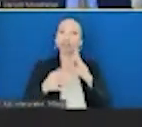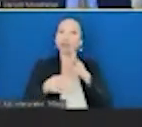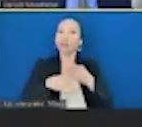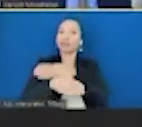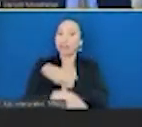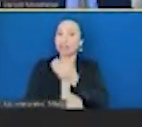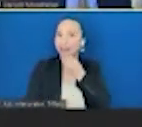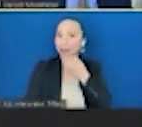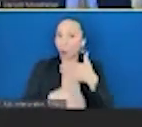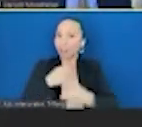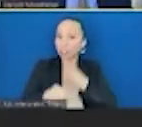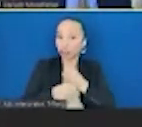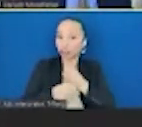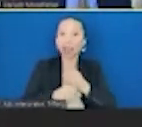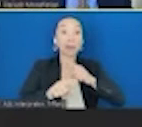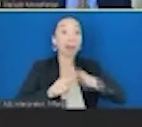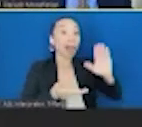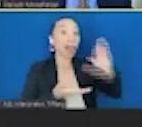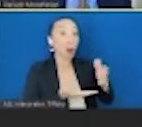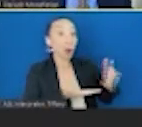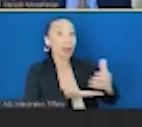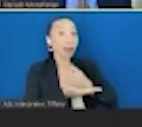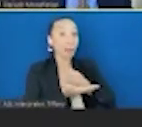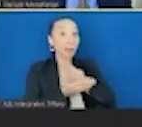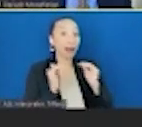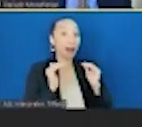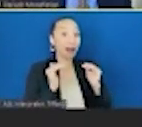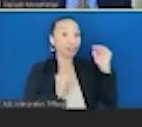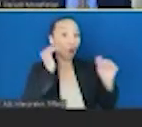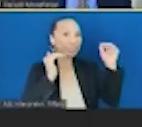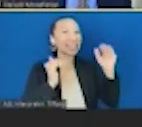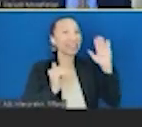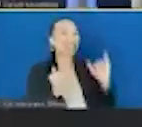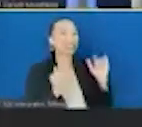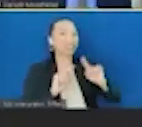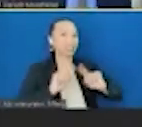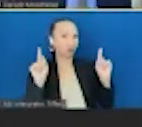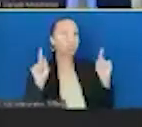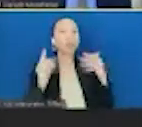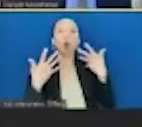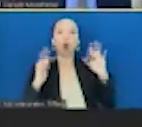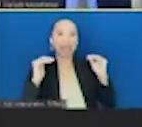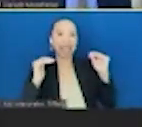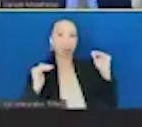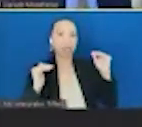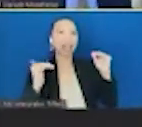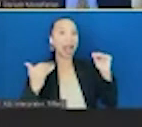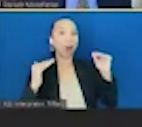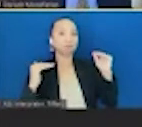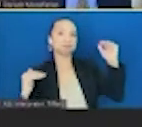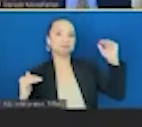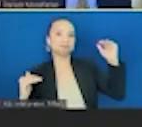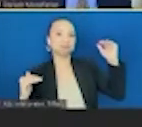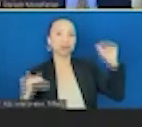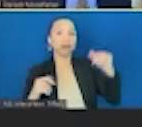income adults, the differences are smaller. And so there's, there were inequities to start and the inequities are getting worse. And if you look at